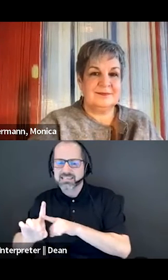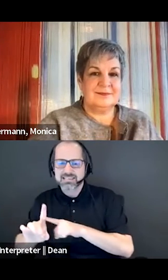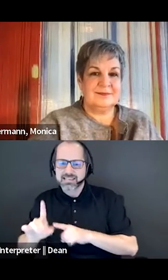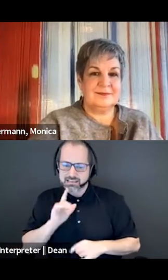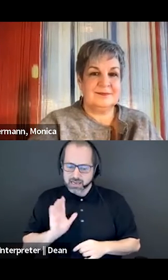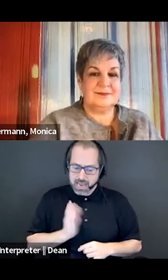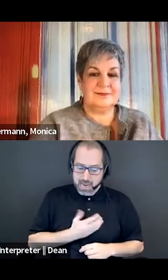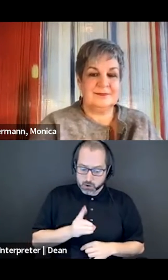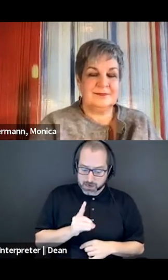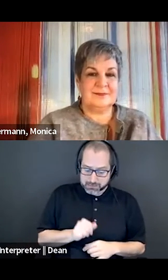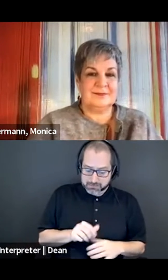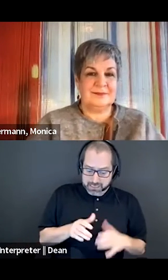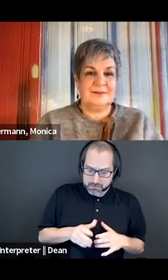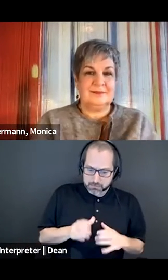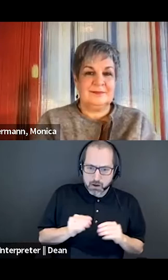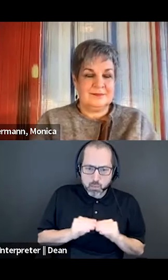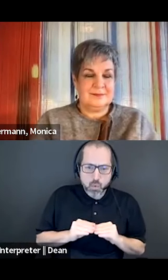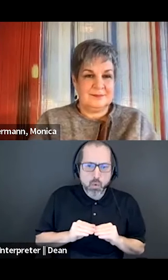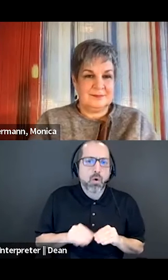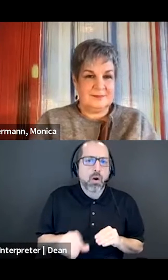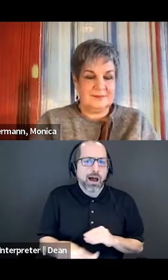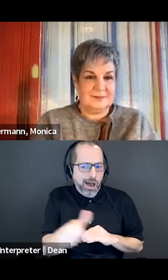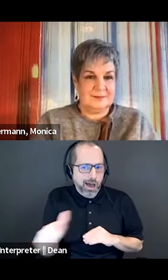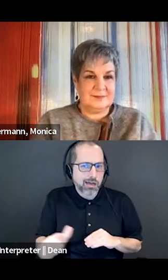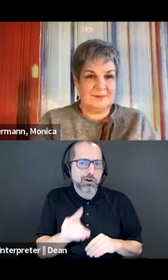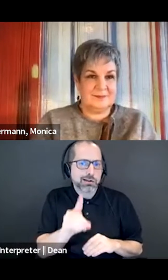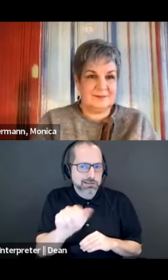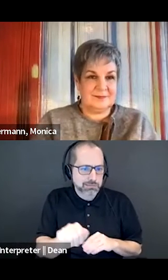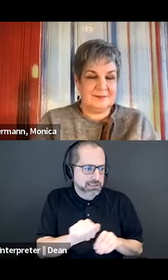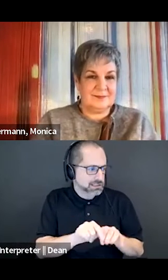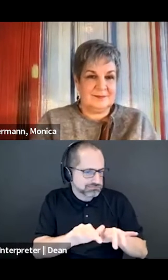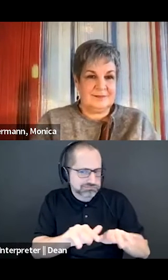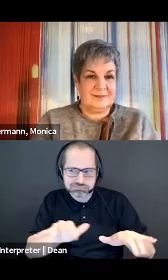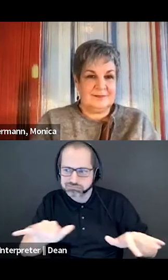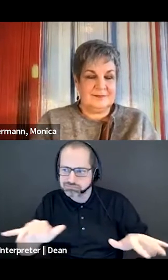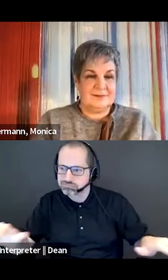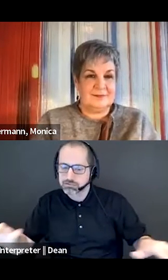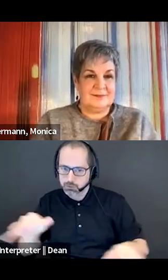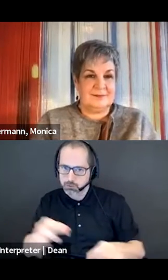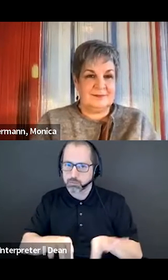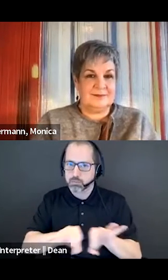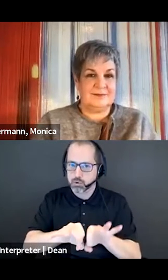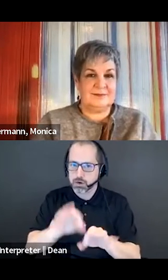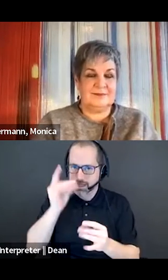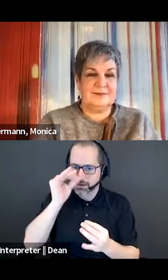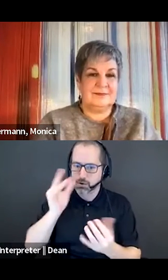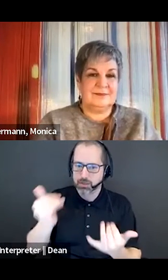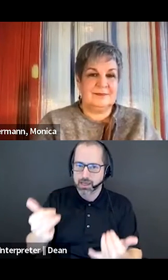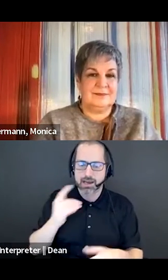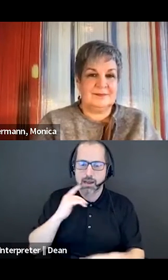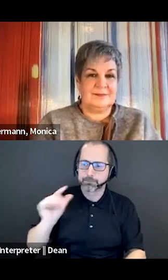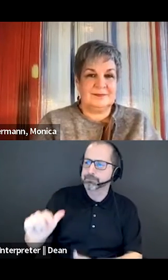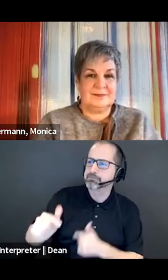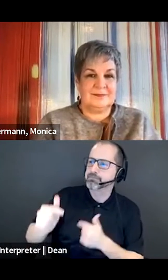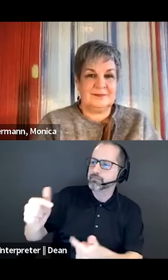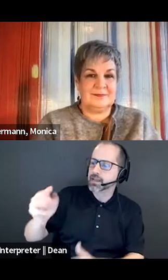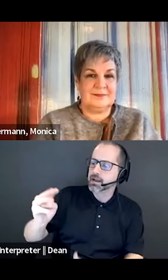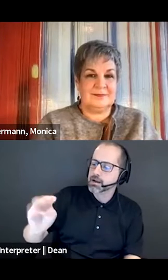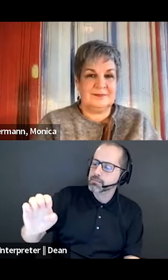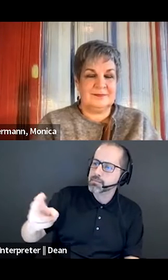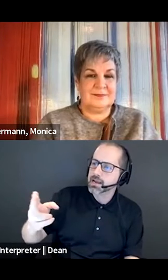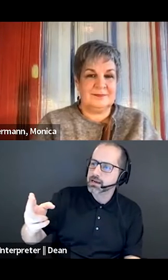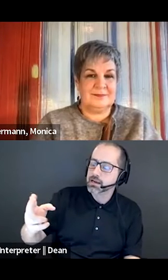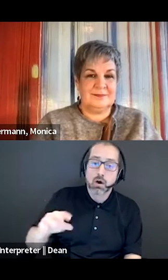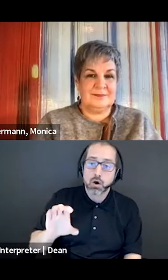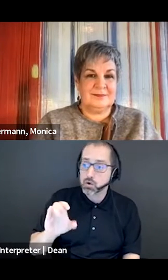disability or abilities, right? So, so, so important to consider that. Megan, how about you? Do you have thoughts on that? Oh, go ahead, Christine.